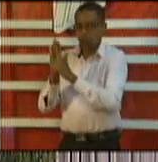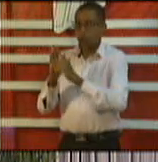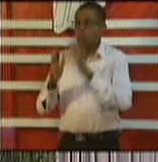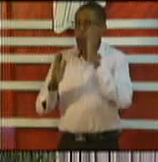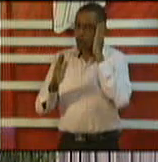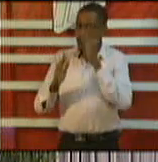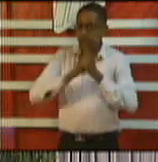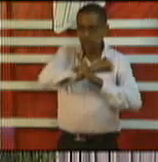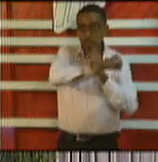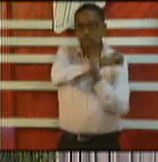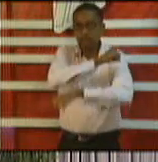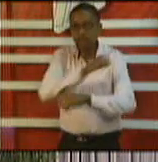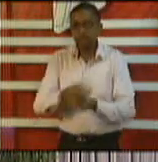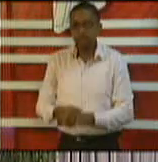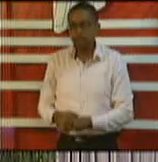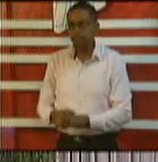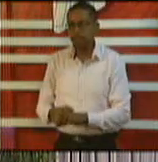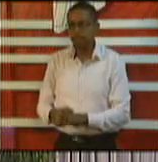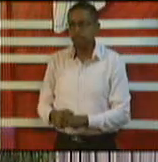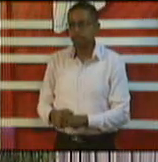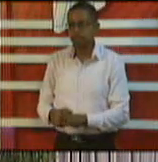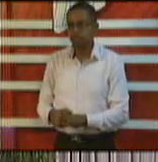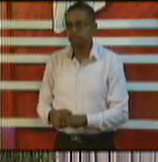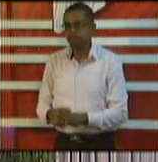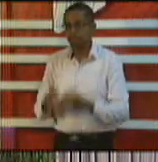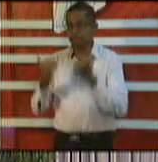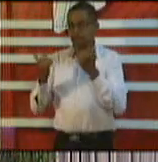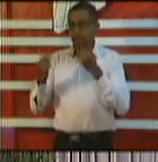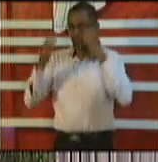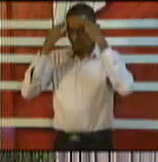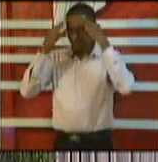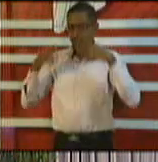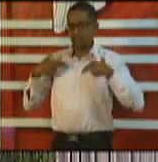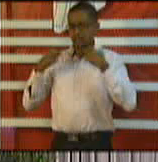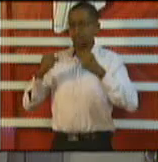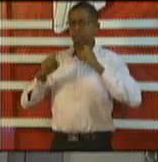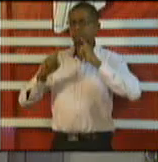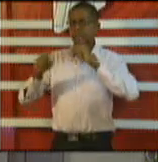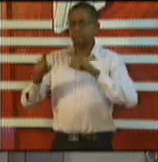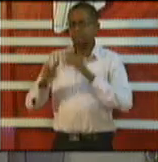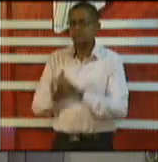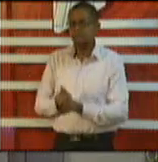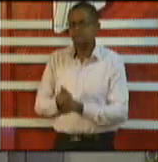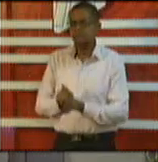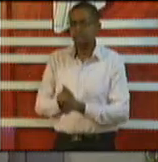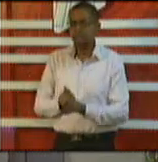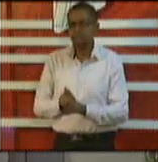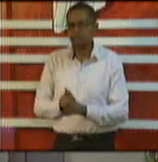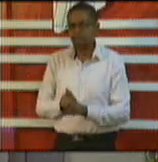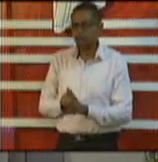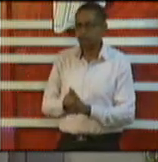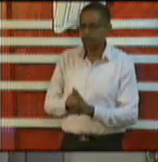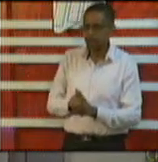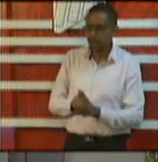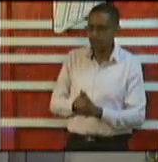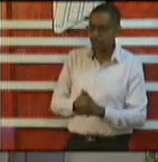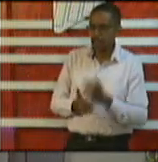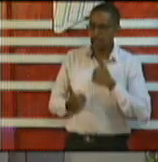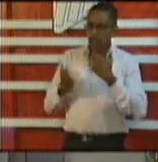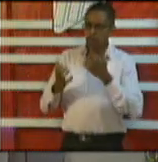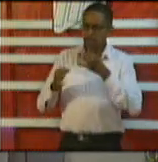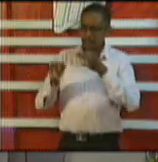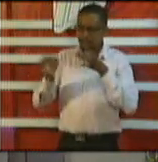in France I called it up here it was 2016 where six people were hospitalised and one died and let me just